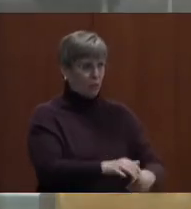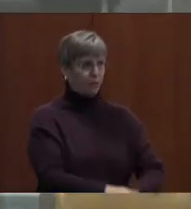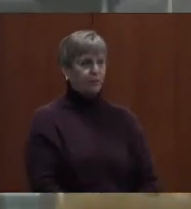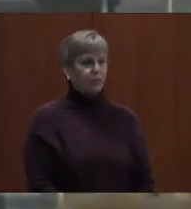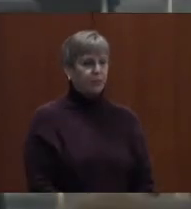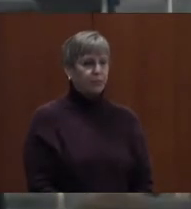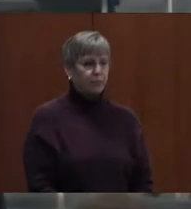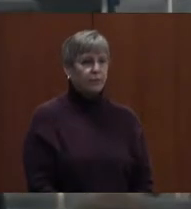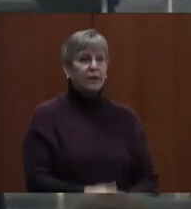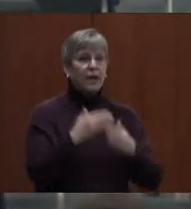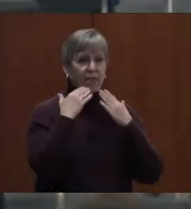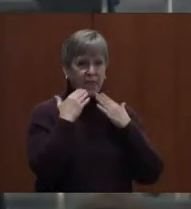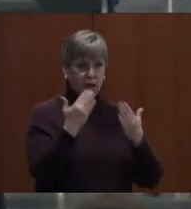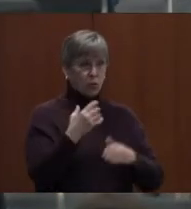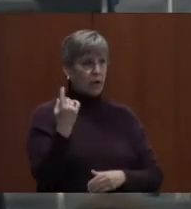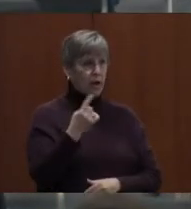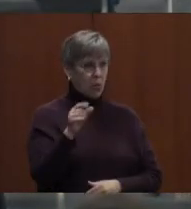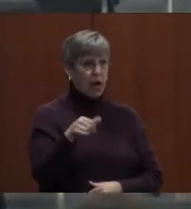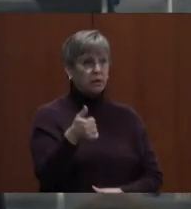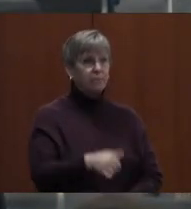Okay. Thank you. Anyone else?